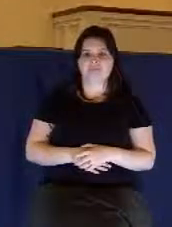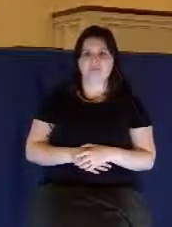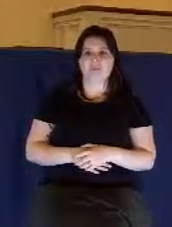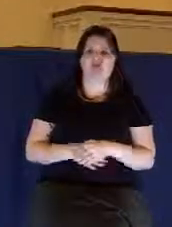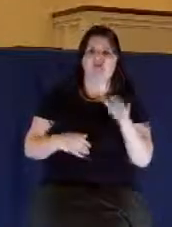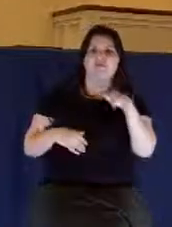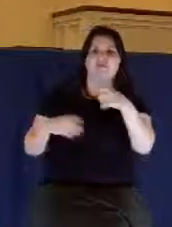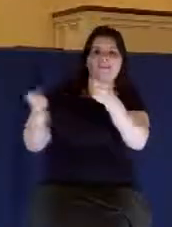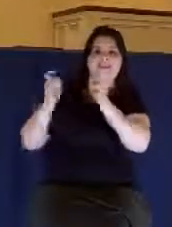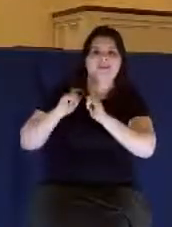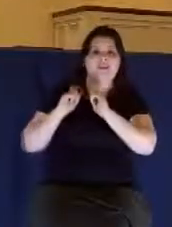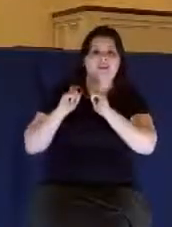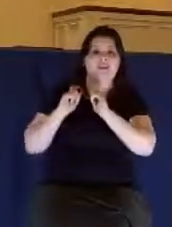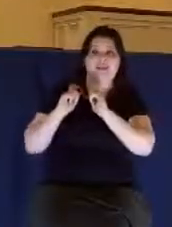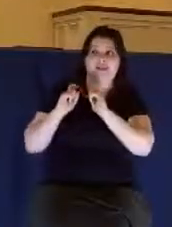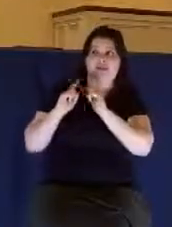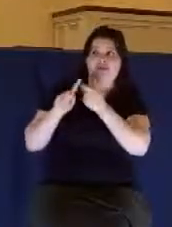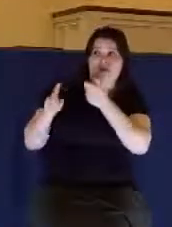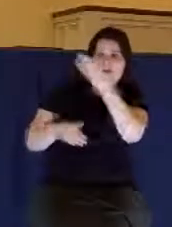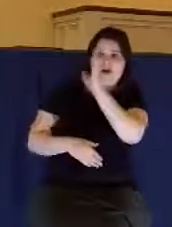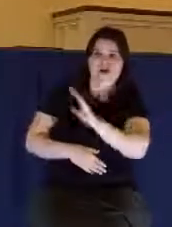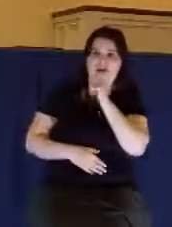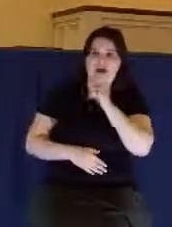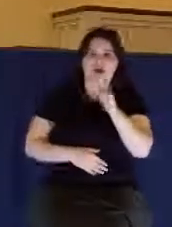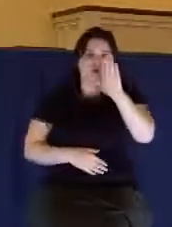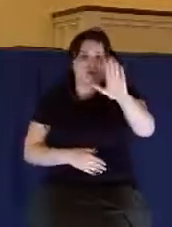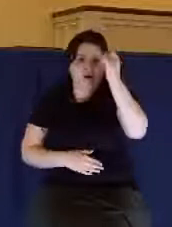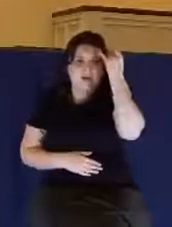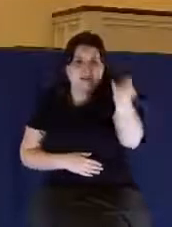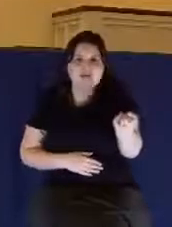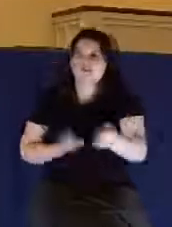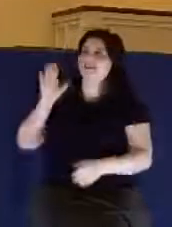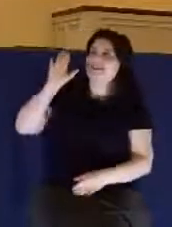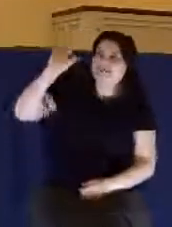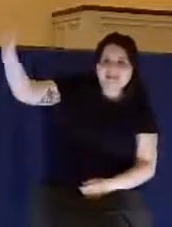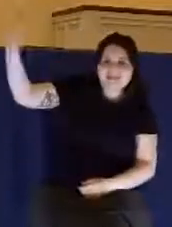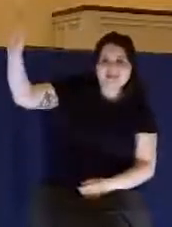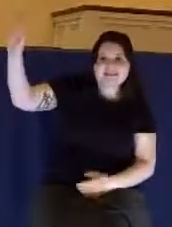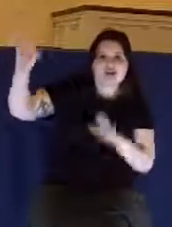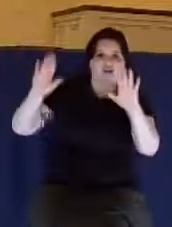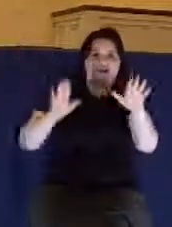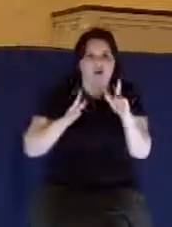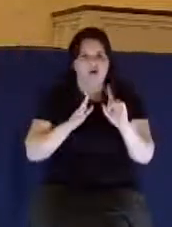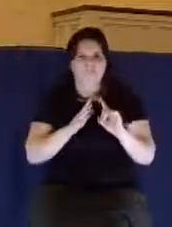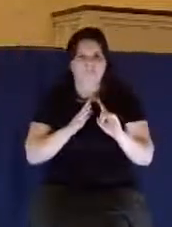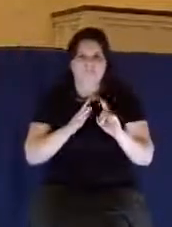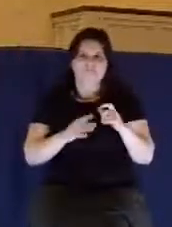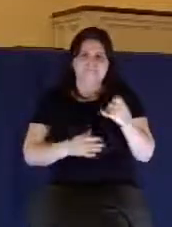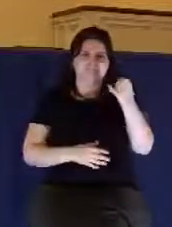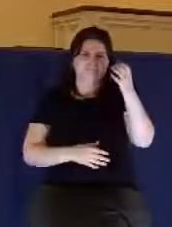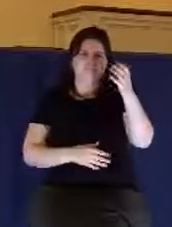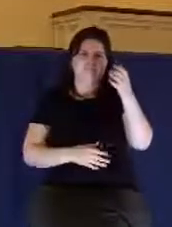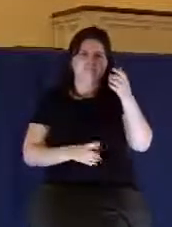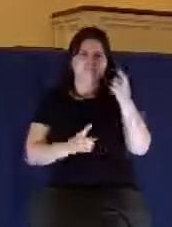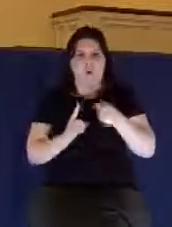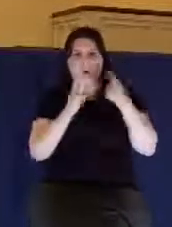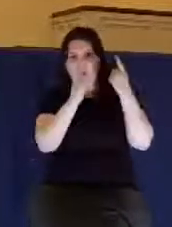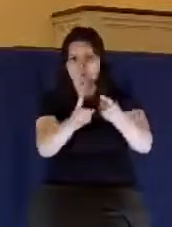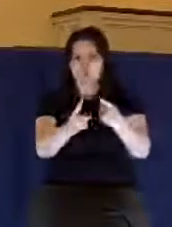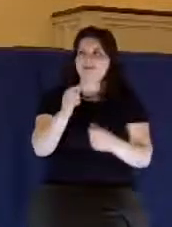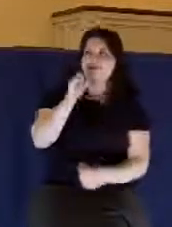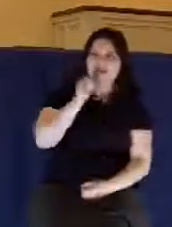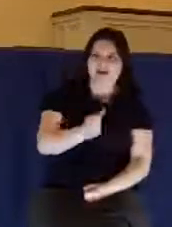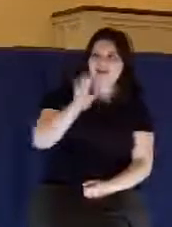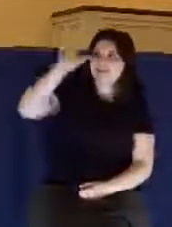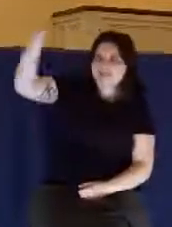you. It was not your idea, it was his. It was not your initiative, it was God's. It wasn't because of